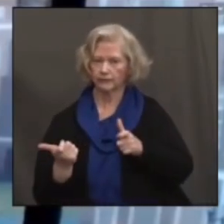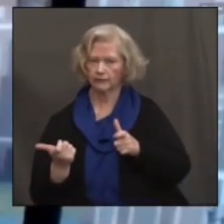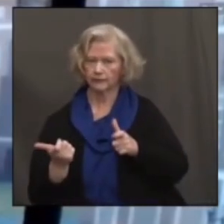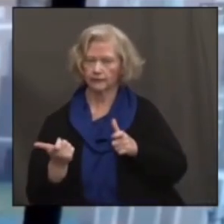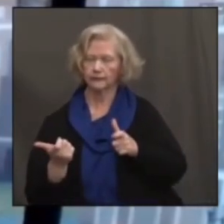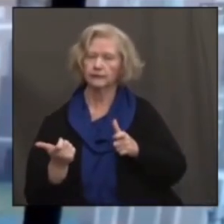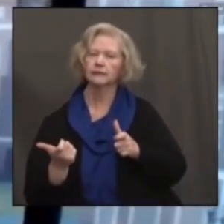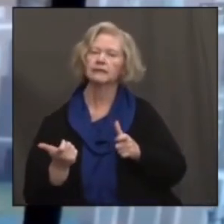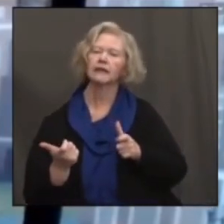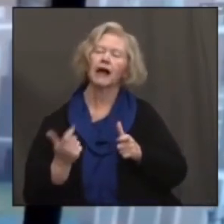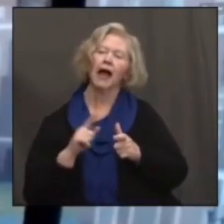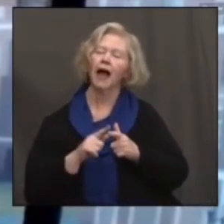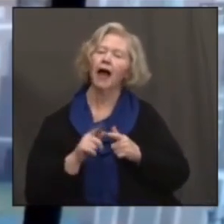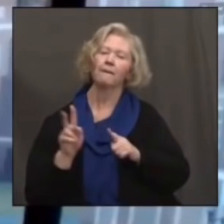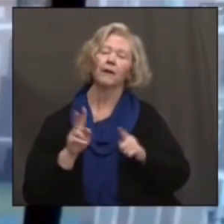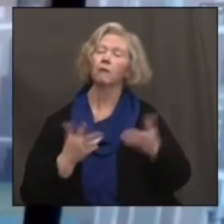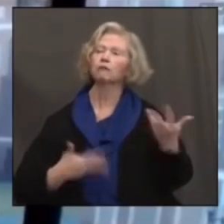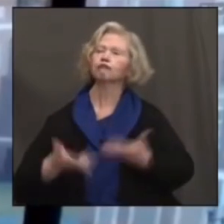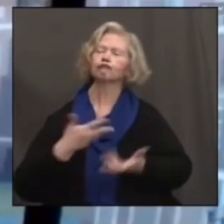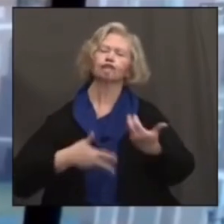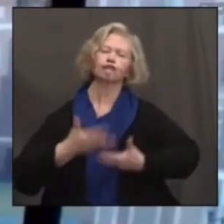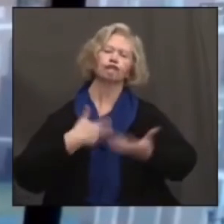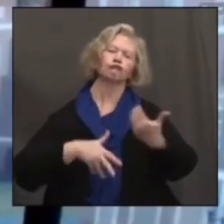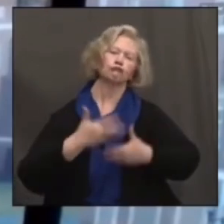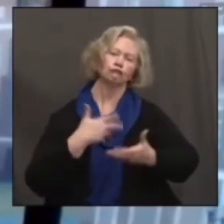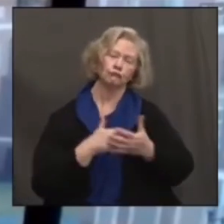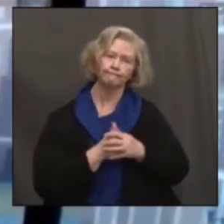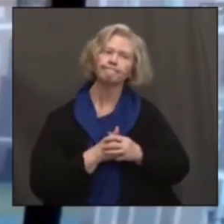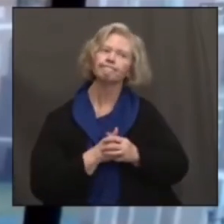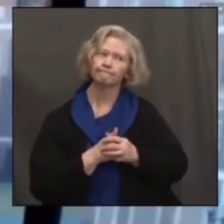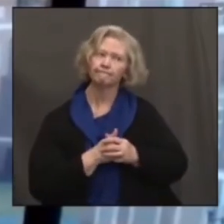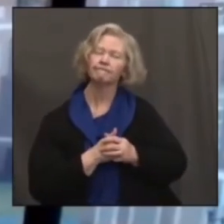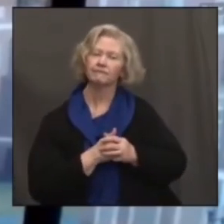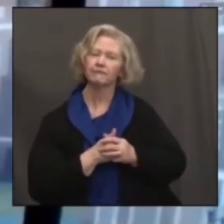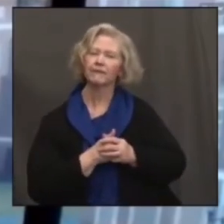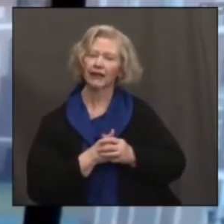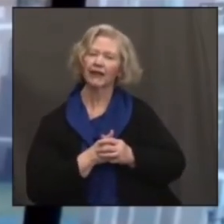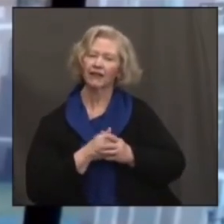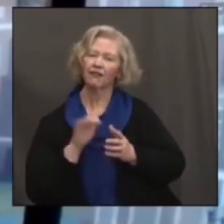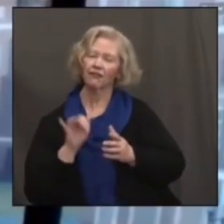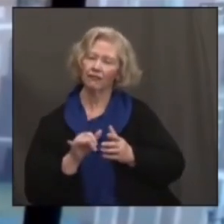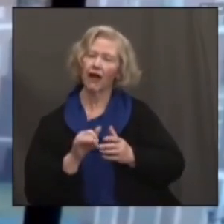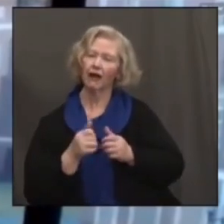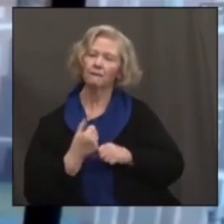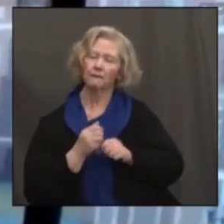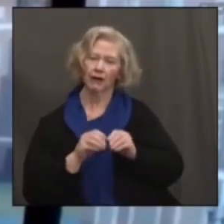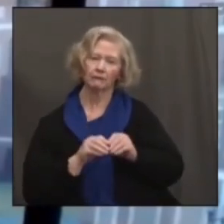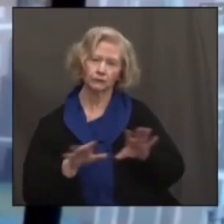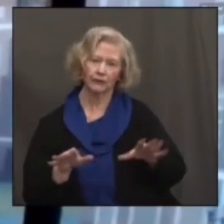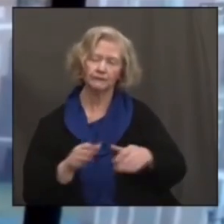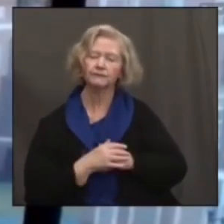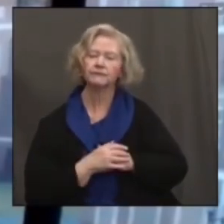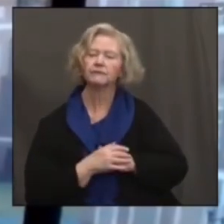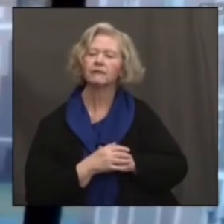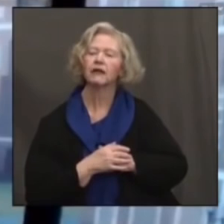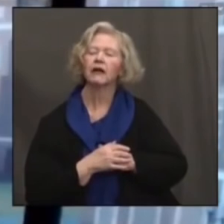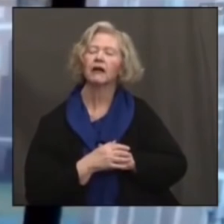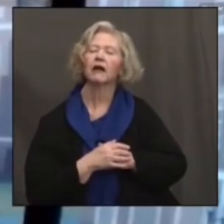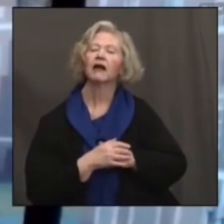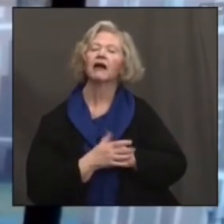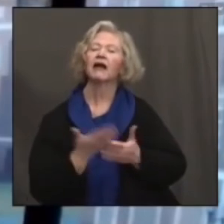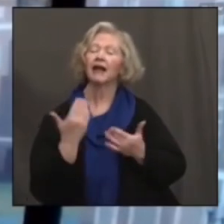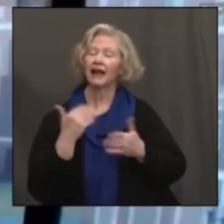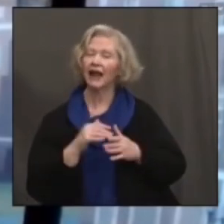the social contact or fuel and drive transmission. The third, as you said, was the